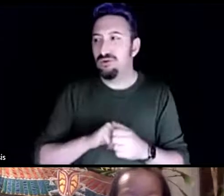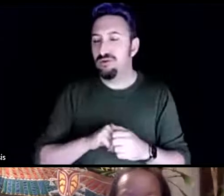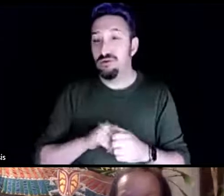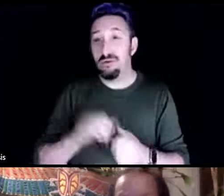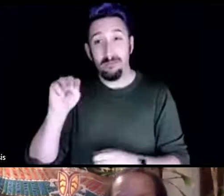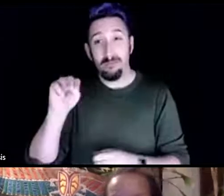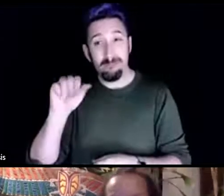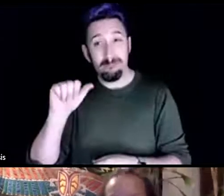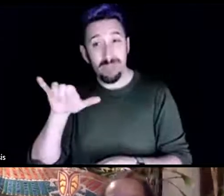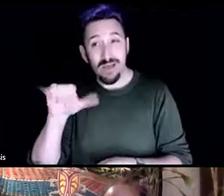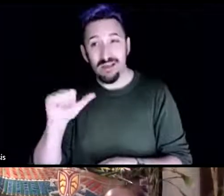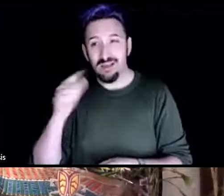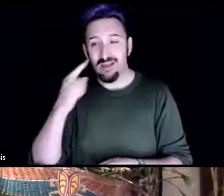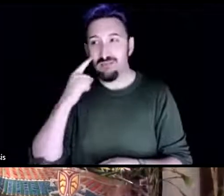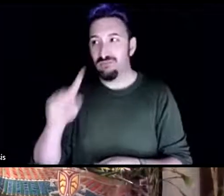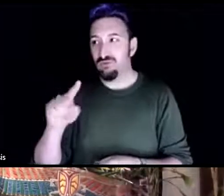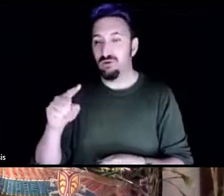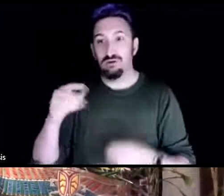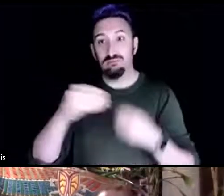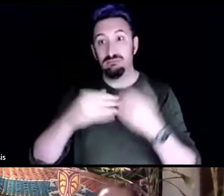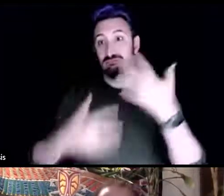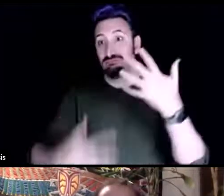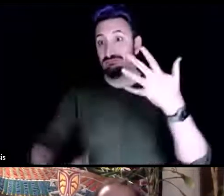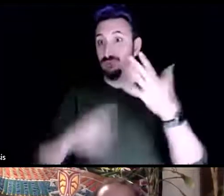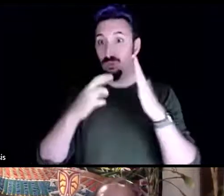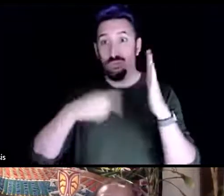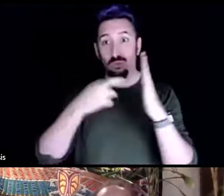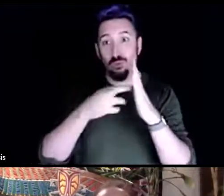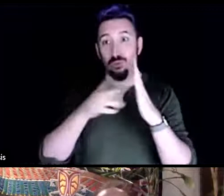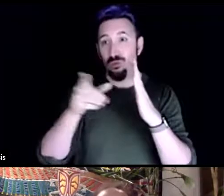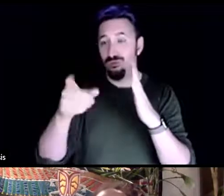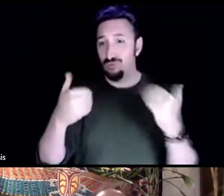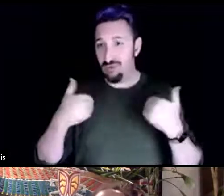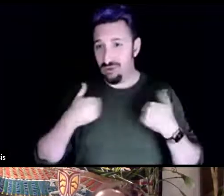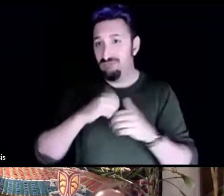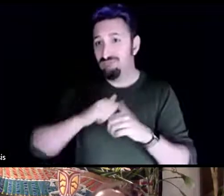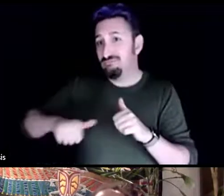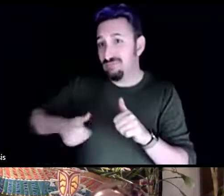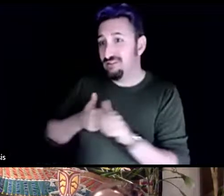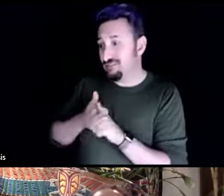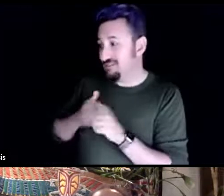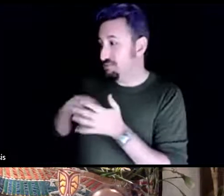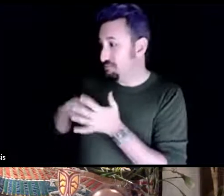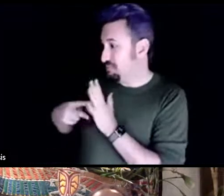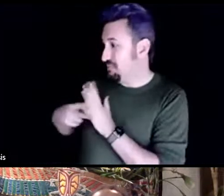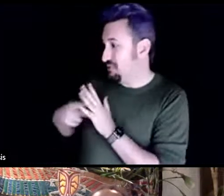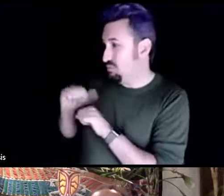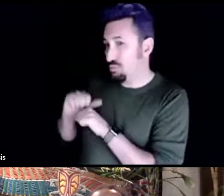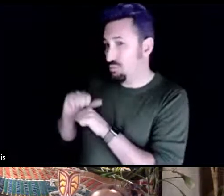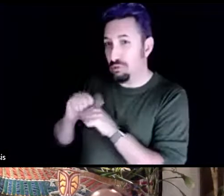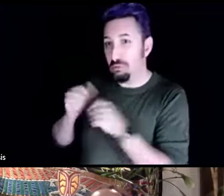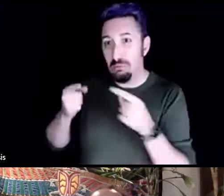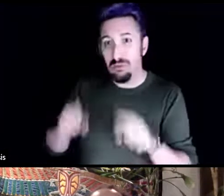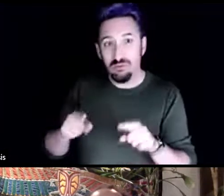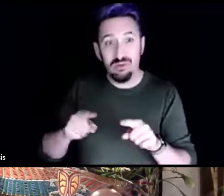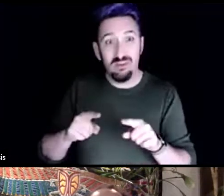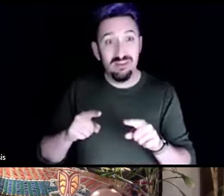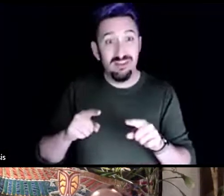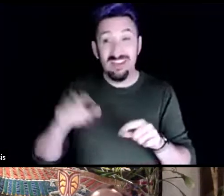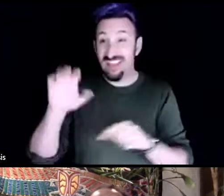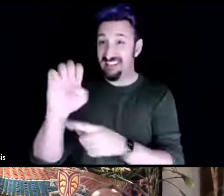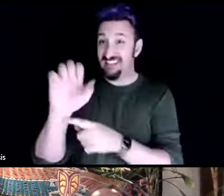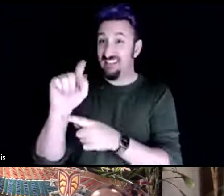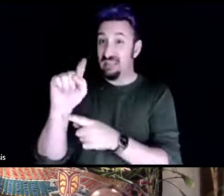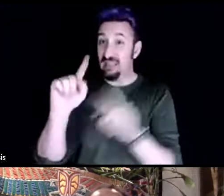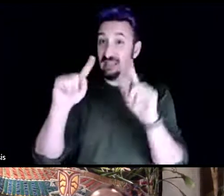all the things you do behind the scenes that make all this work possible and our whole earth activist training team i think